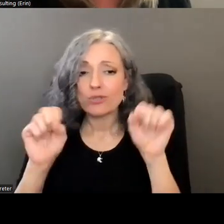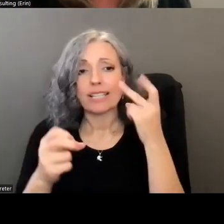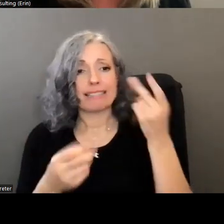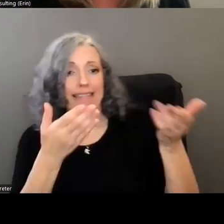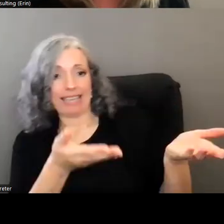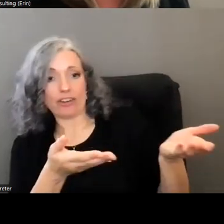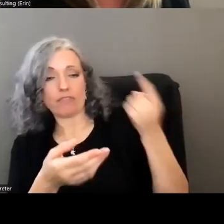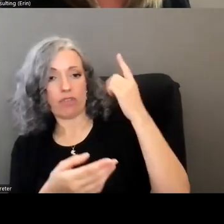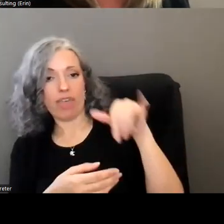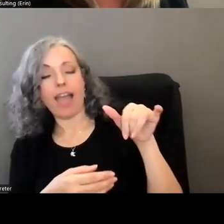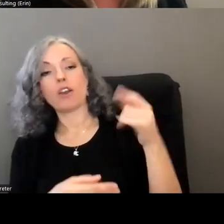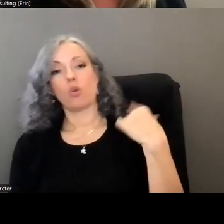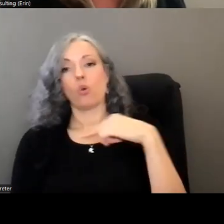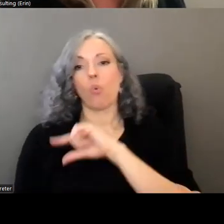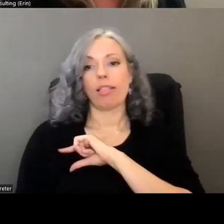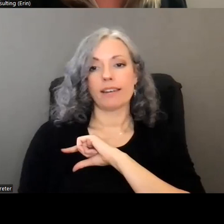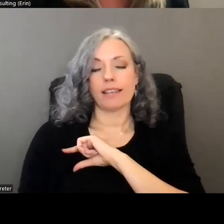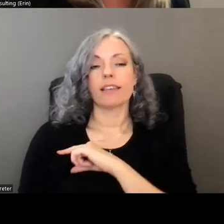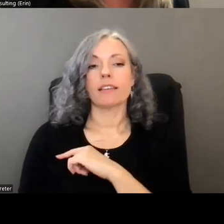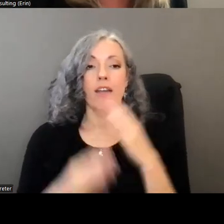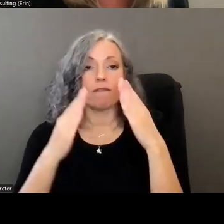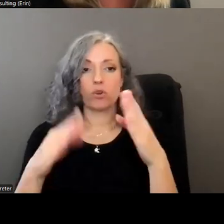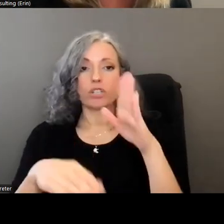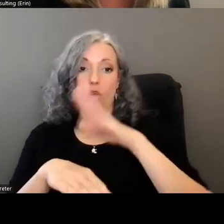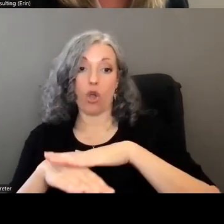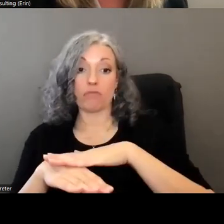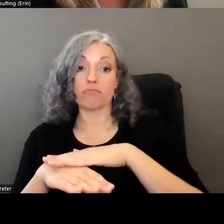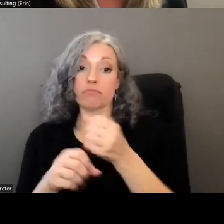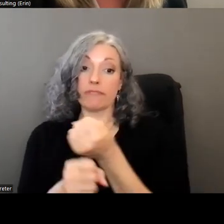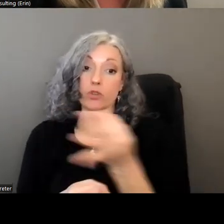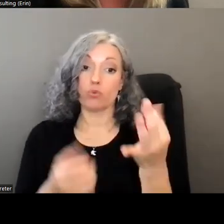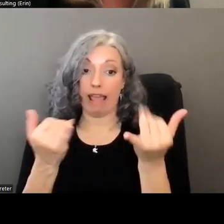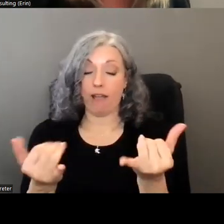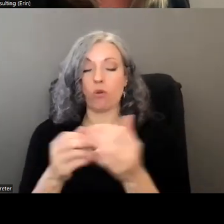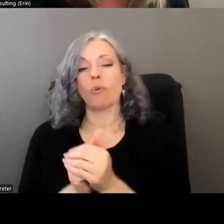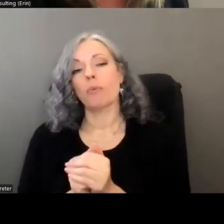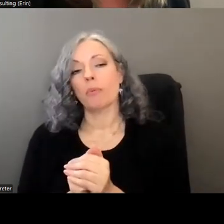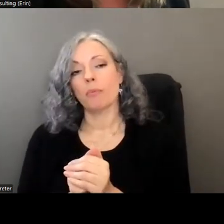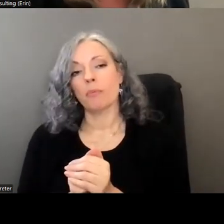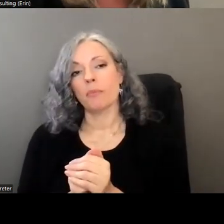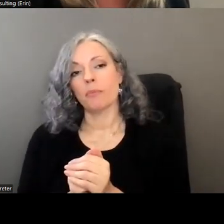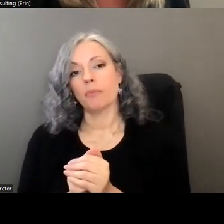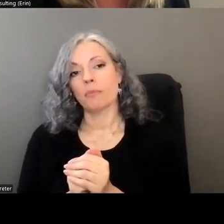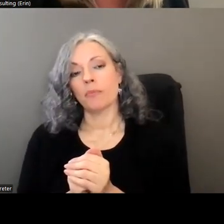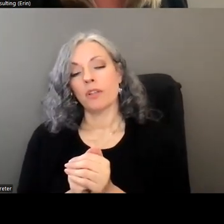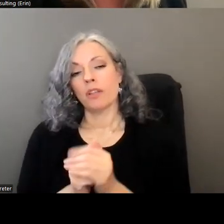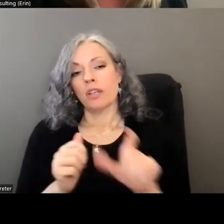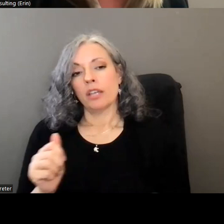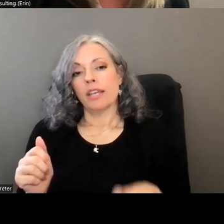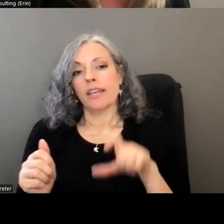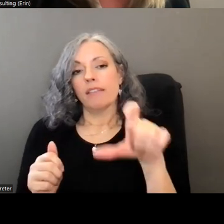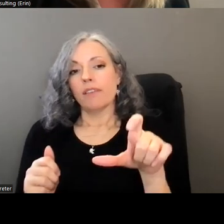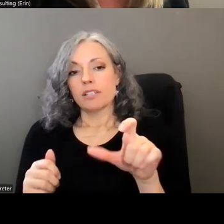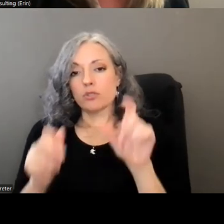for this trait um and just to focus on on a few of those here uh so to invest in person-centered models first